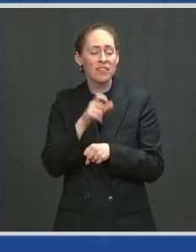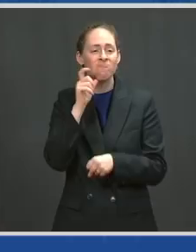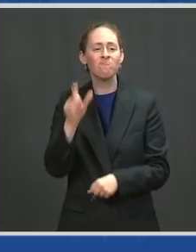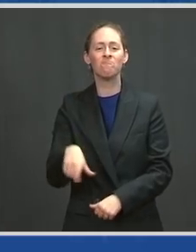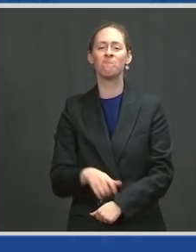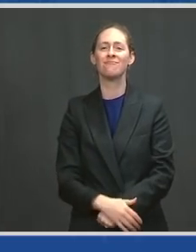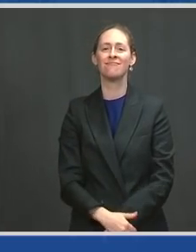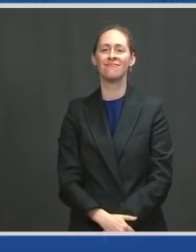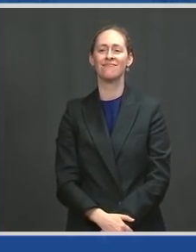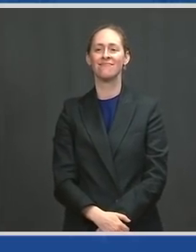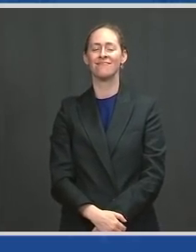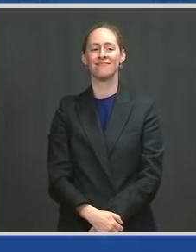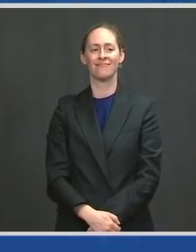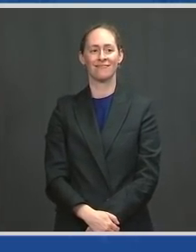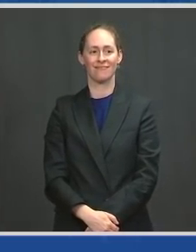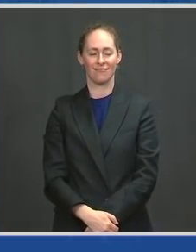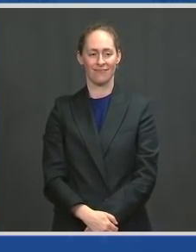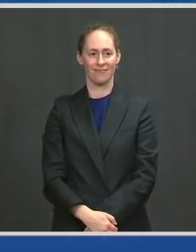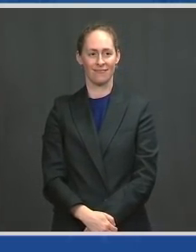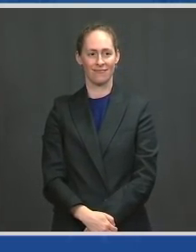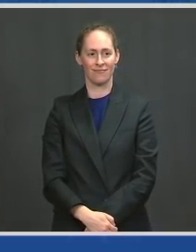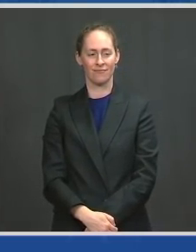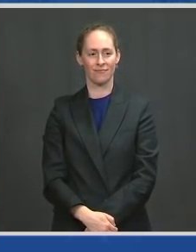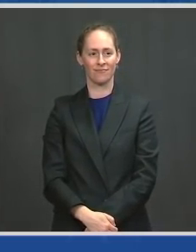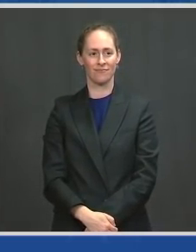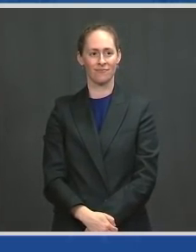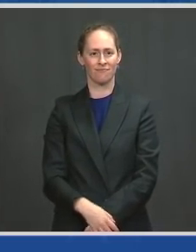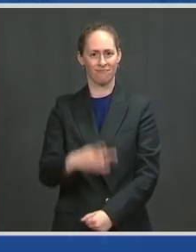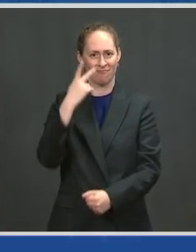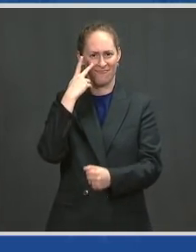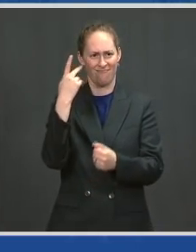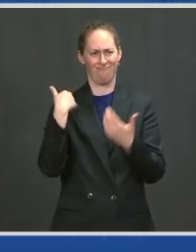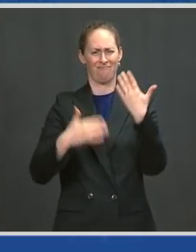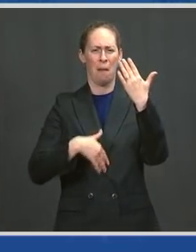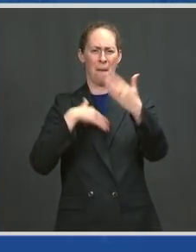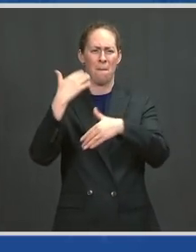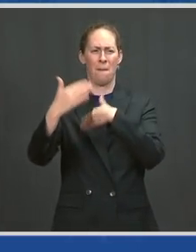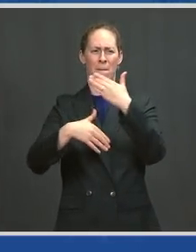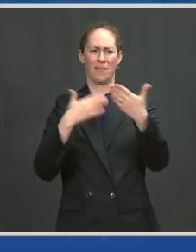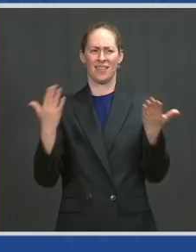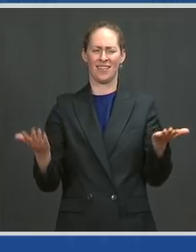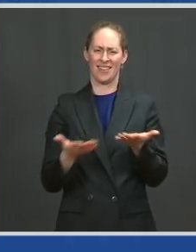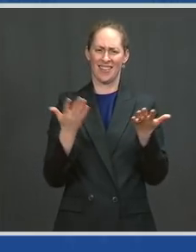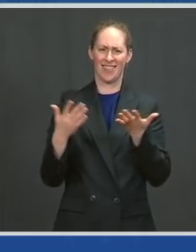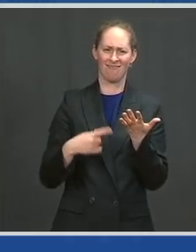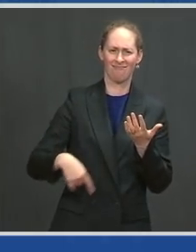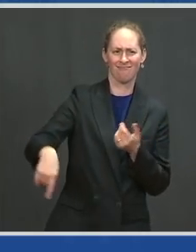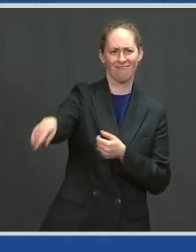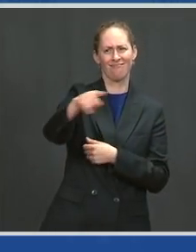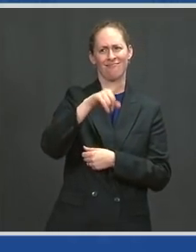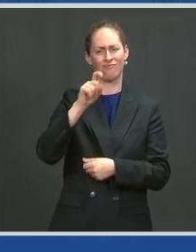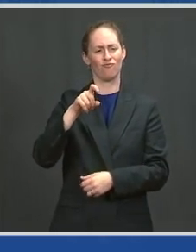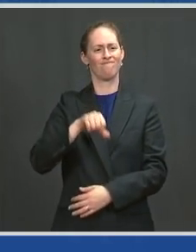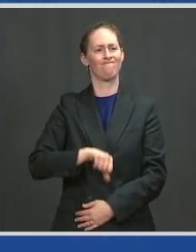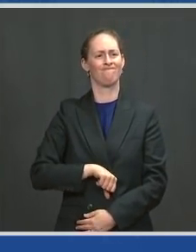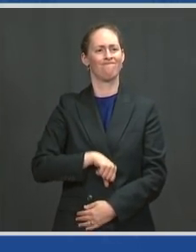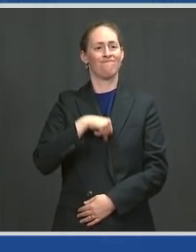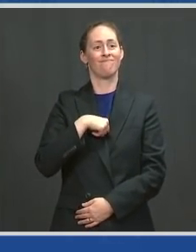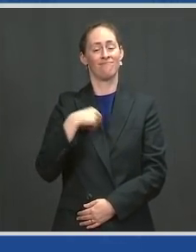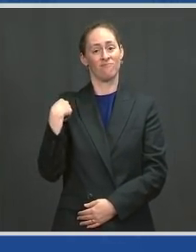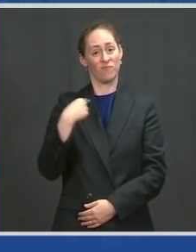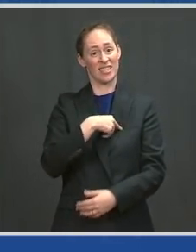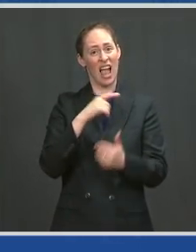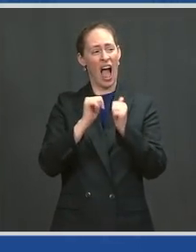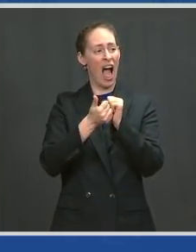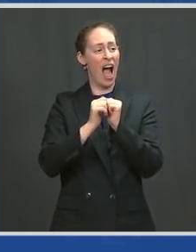We've made extraordinary progress. Every American should be proud of what we've accomplished. And we did it together. But we still have